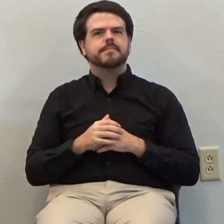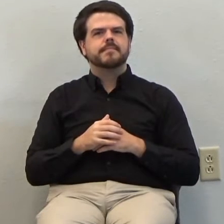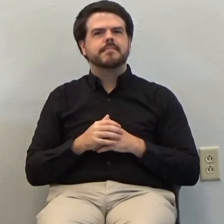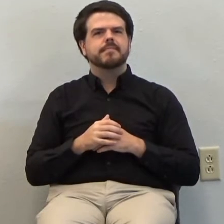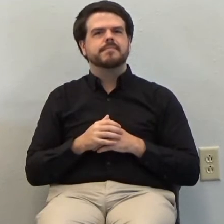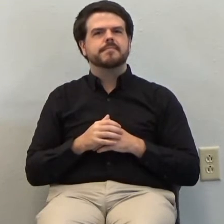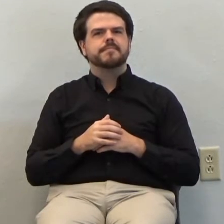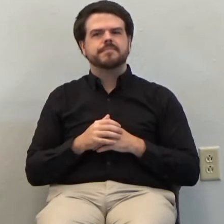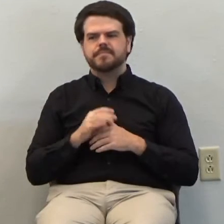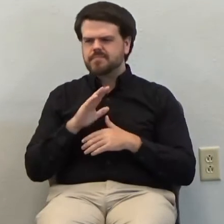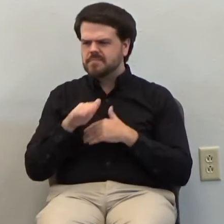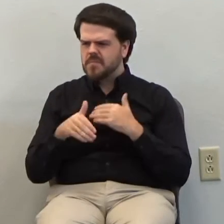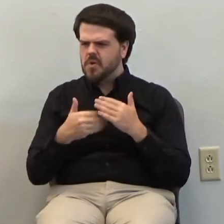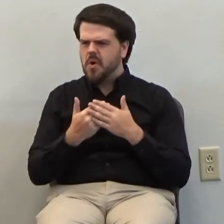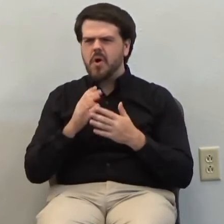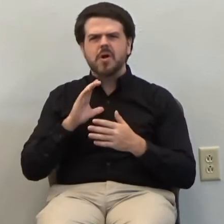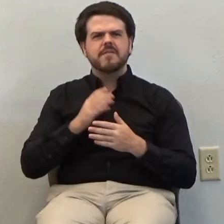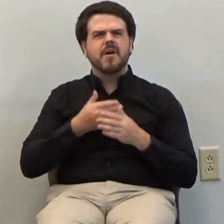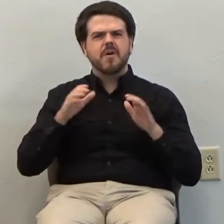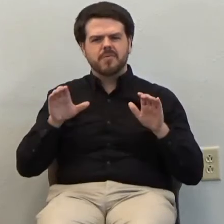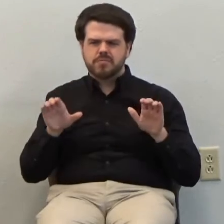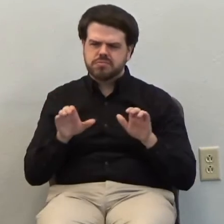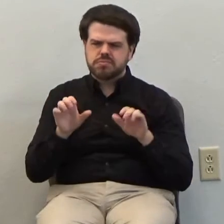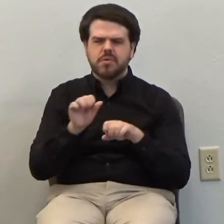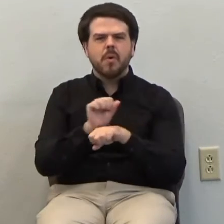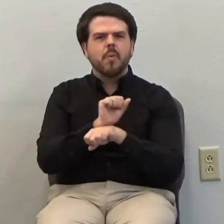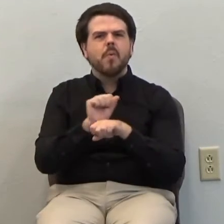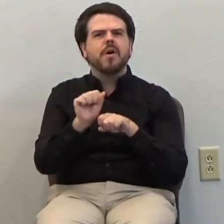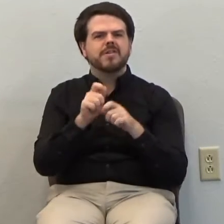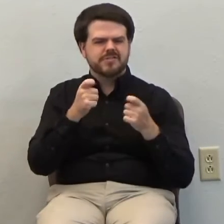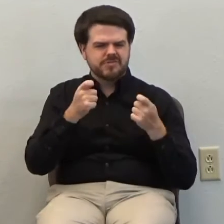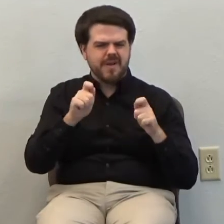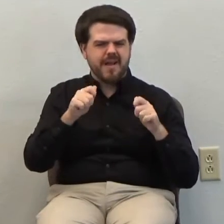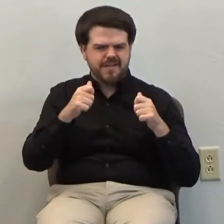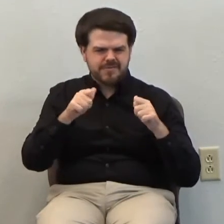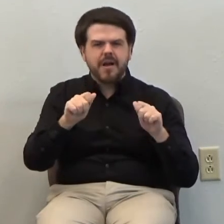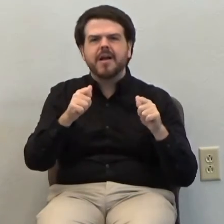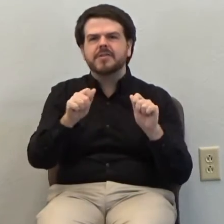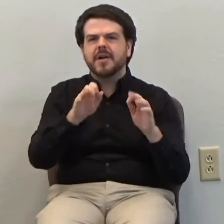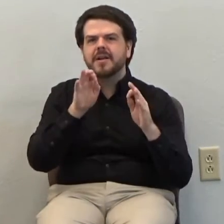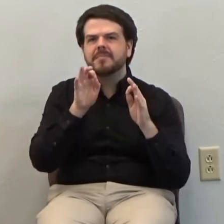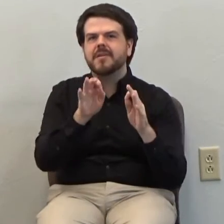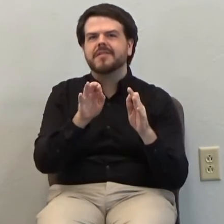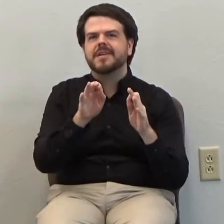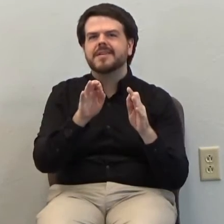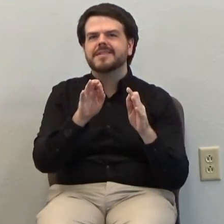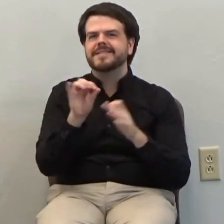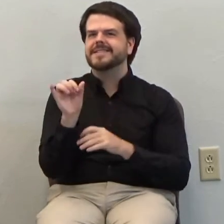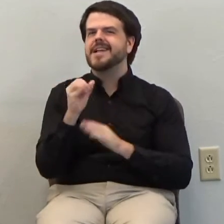all our efforts to do, to be perfect are like drawing a picture of the pastor but getting